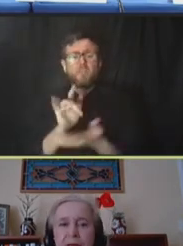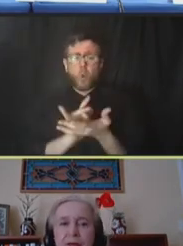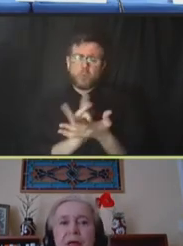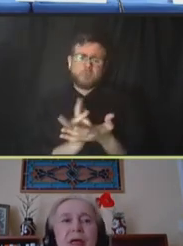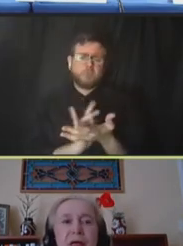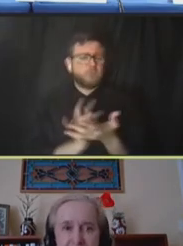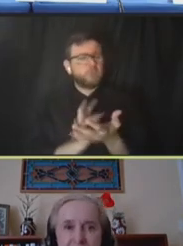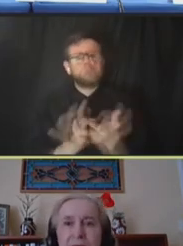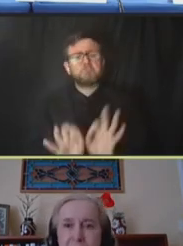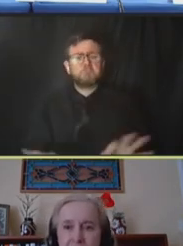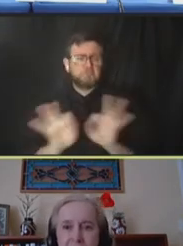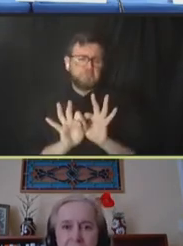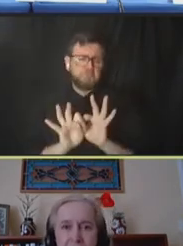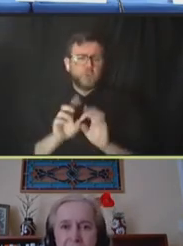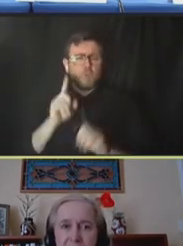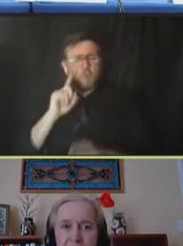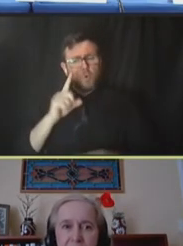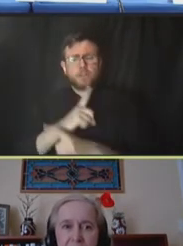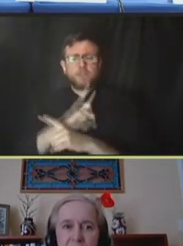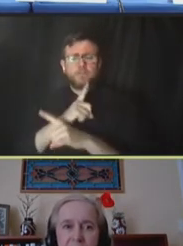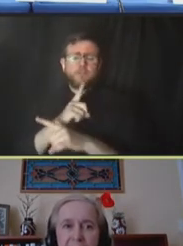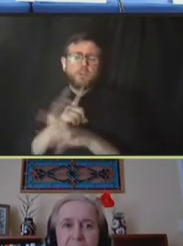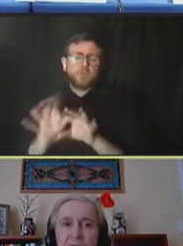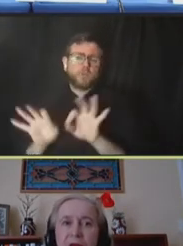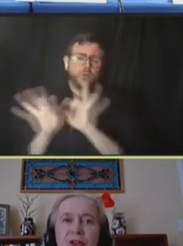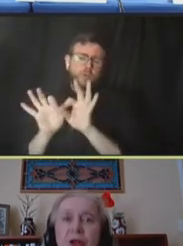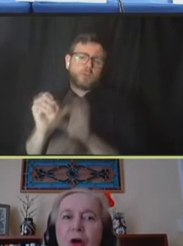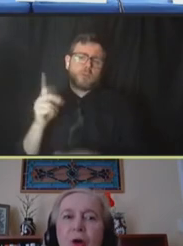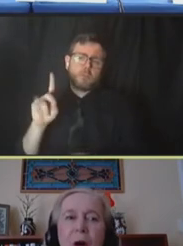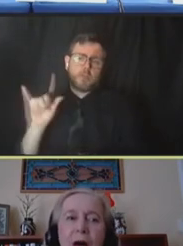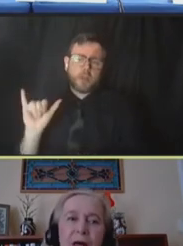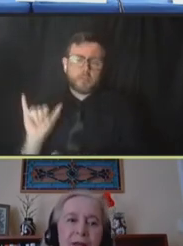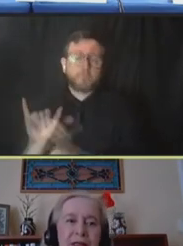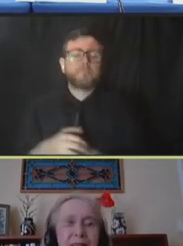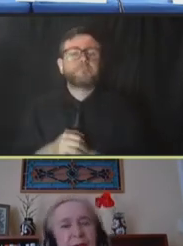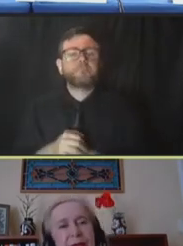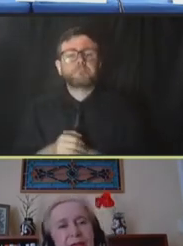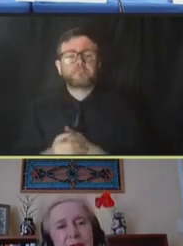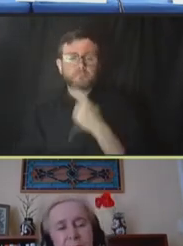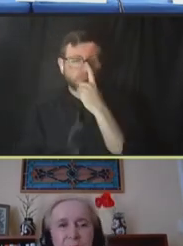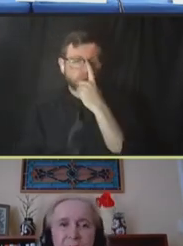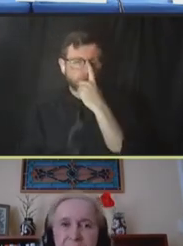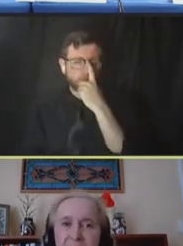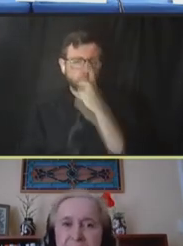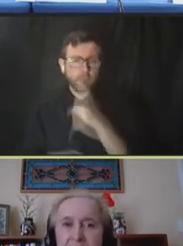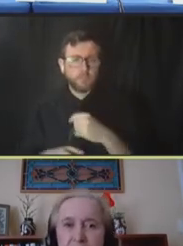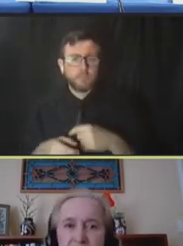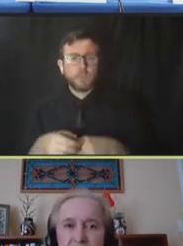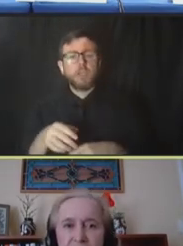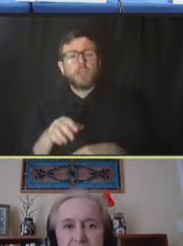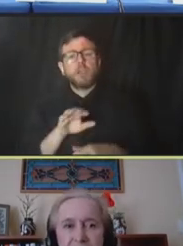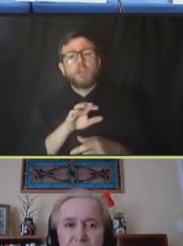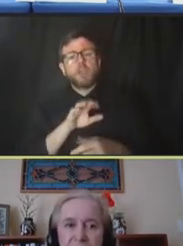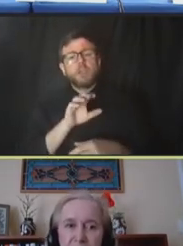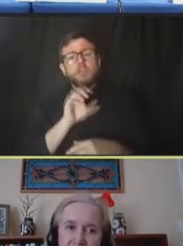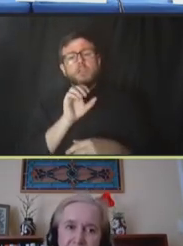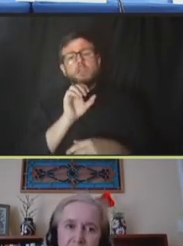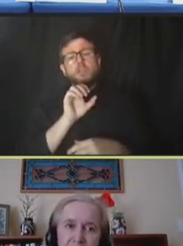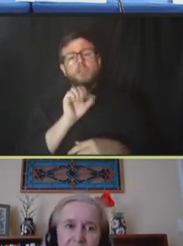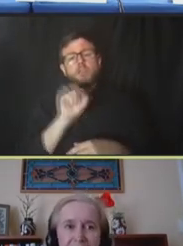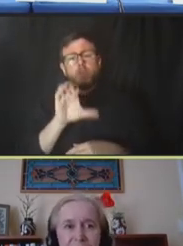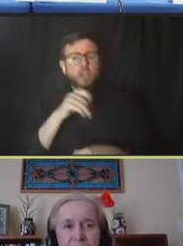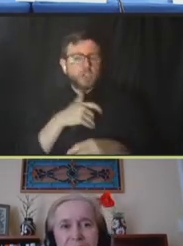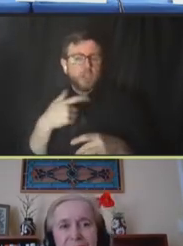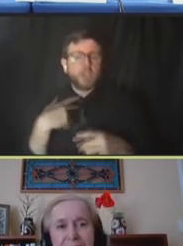products. Next slide, please. So, the supply chain network efficiency measures for networks with